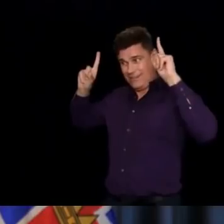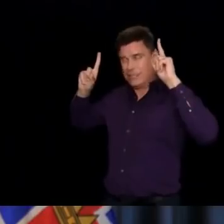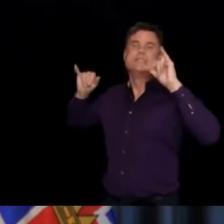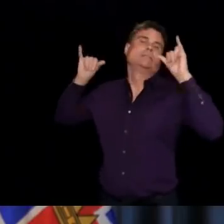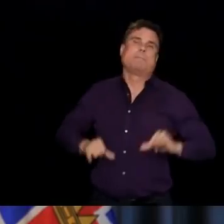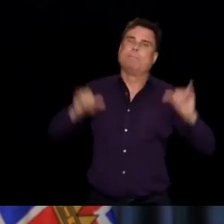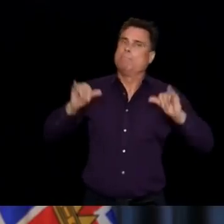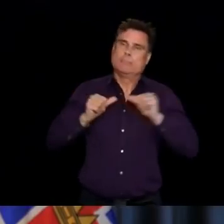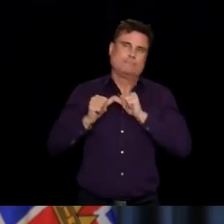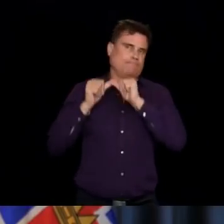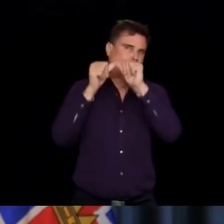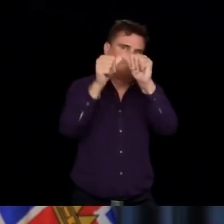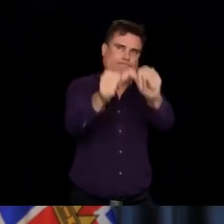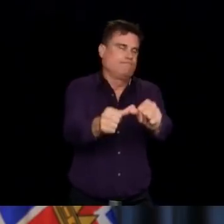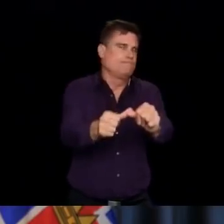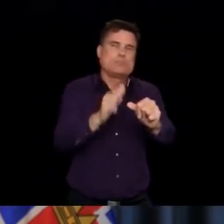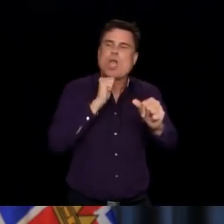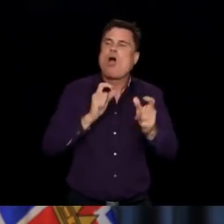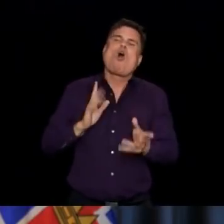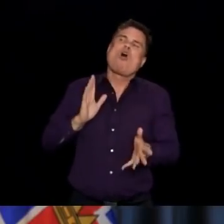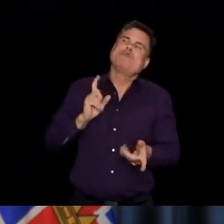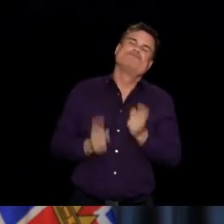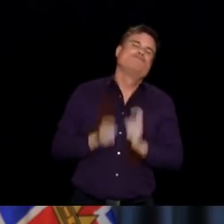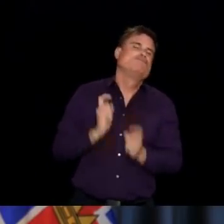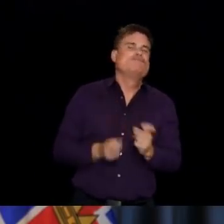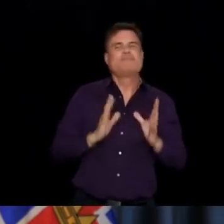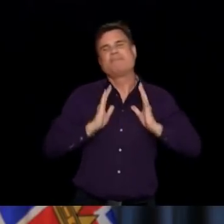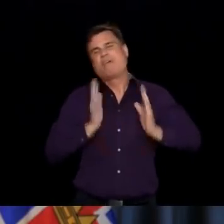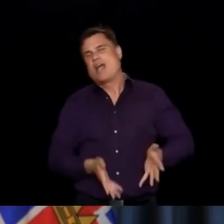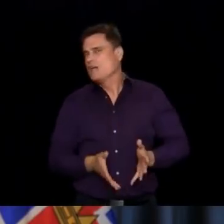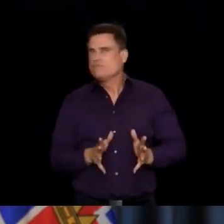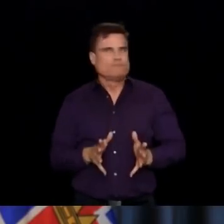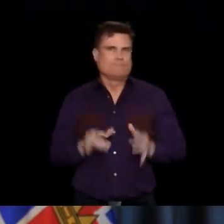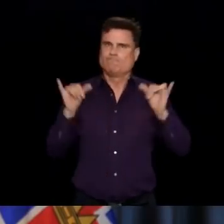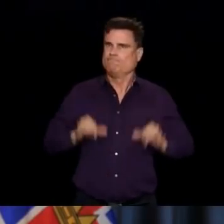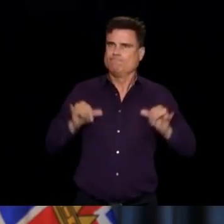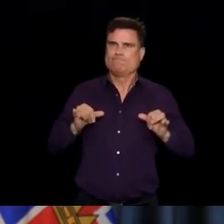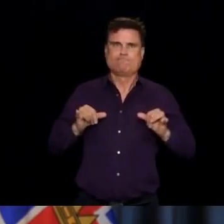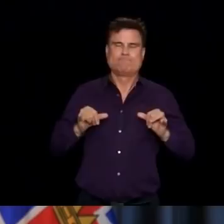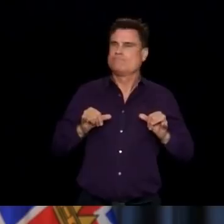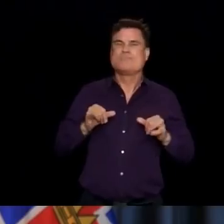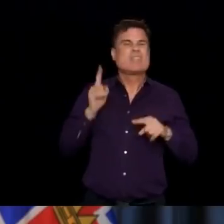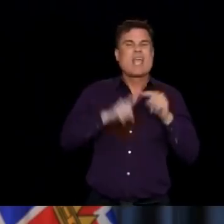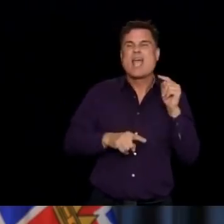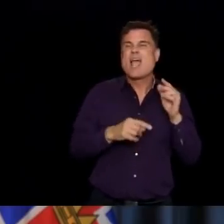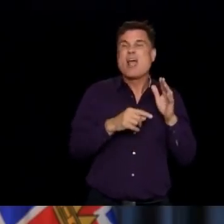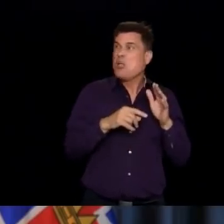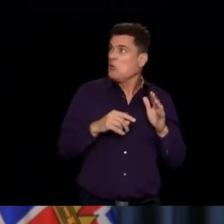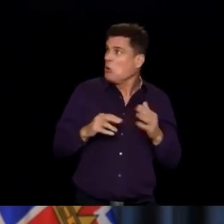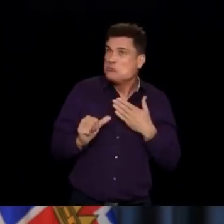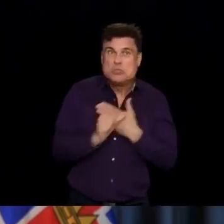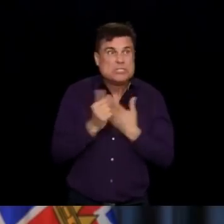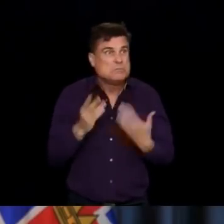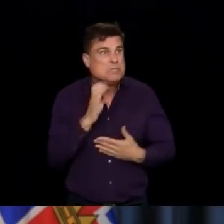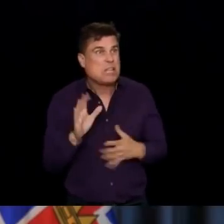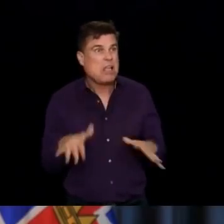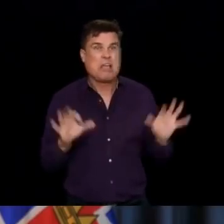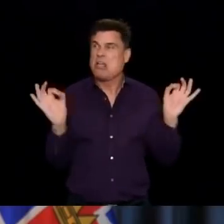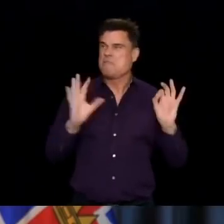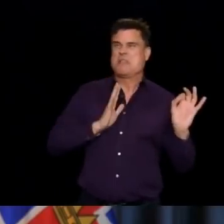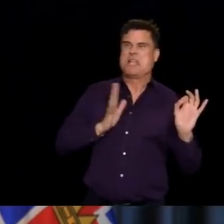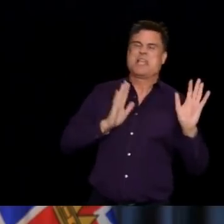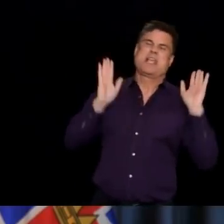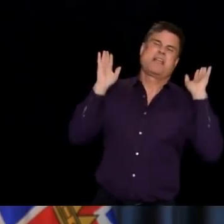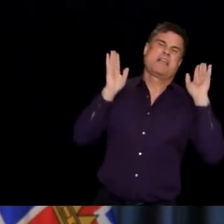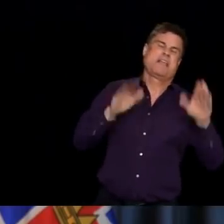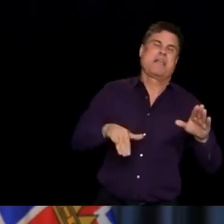-19, because the consequences, economic and social consequences of having to go back on opening up the economy that we're